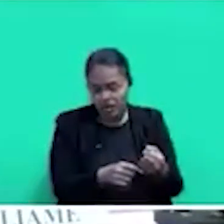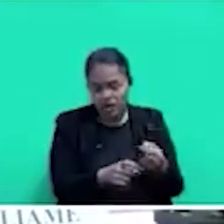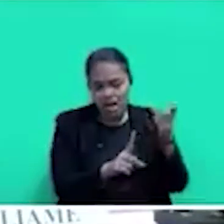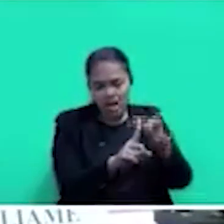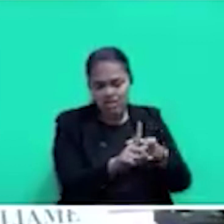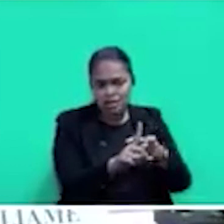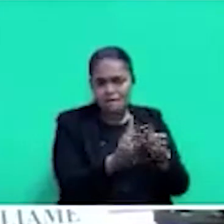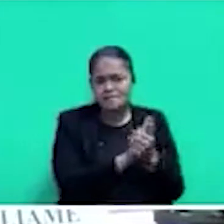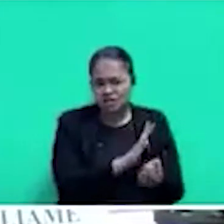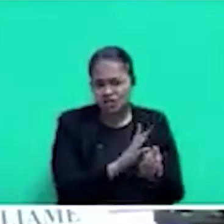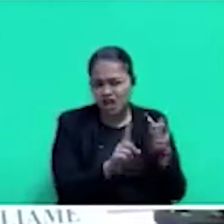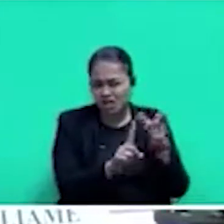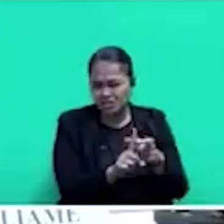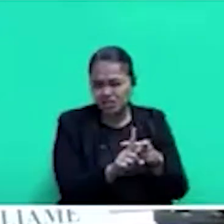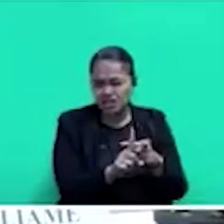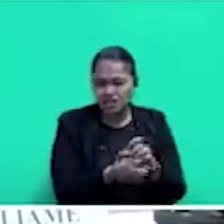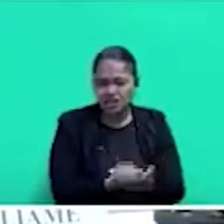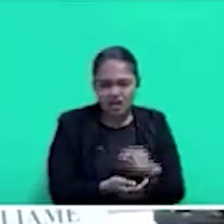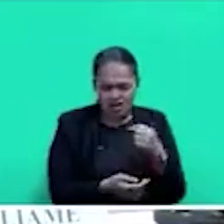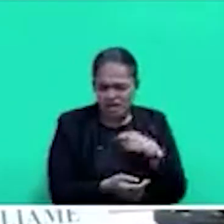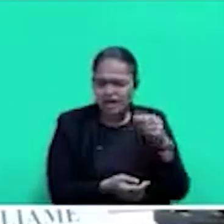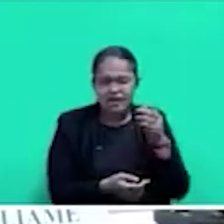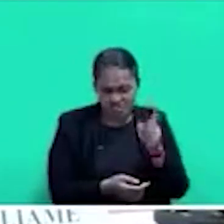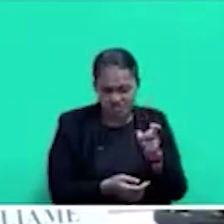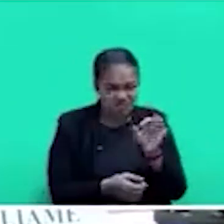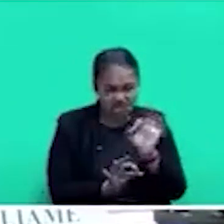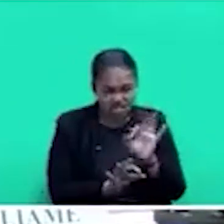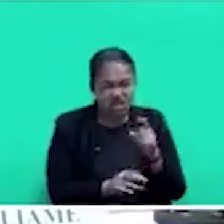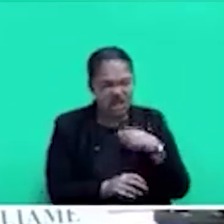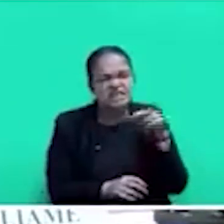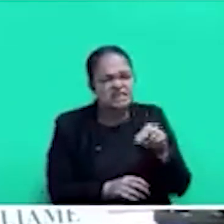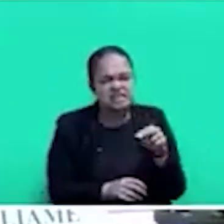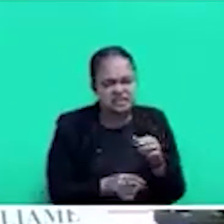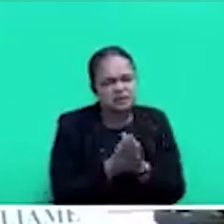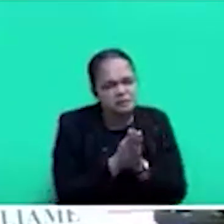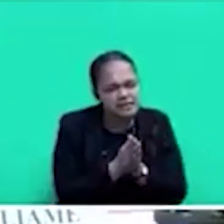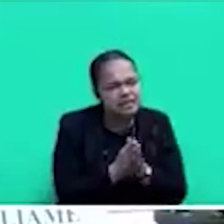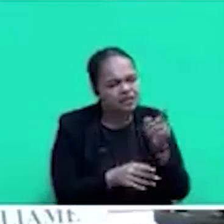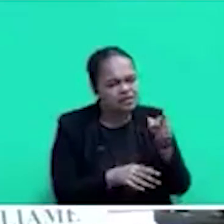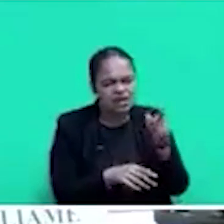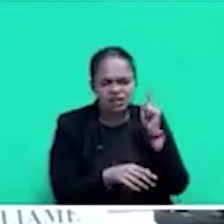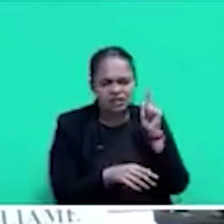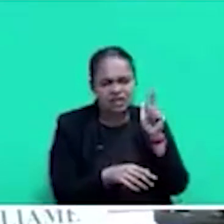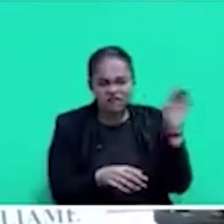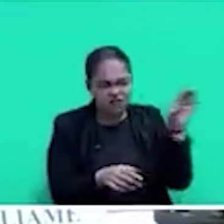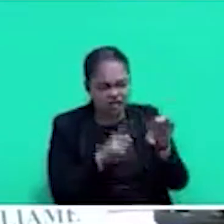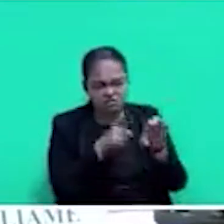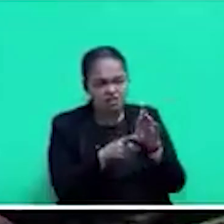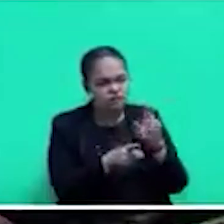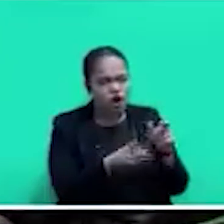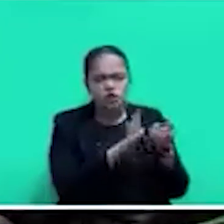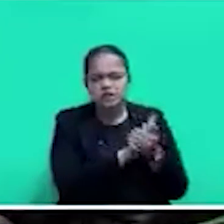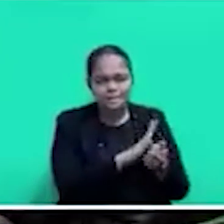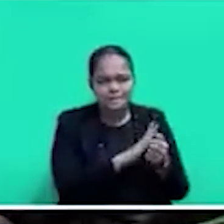I plead that it's an area that we need to be looking into and get it funded. Thank you,